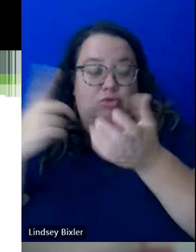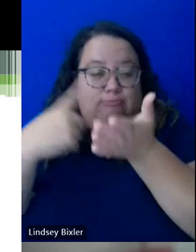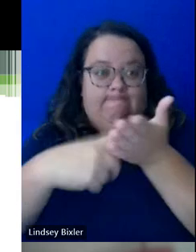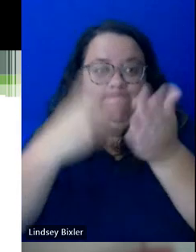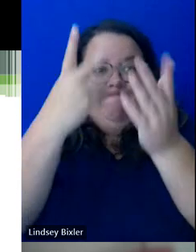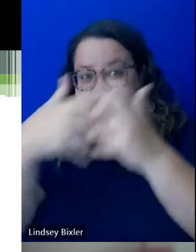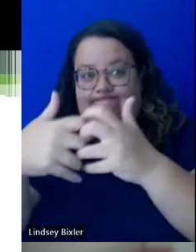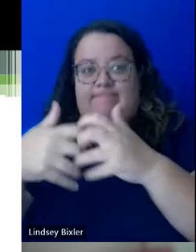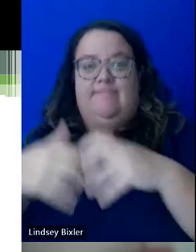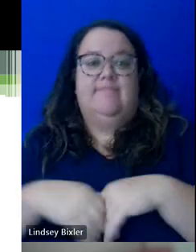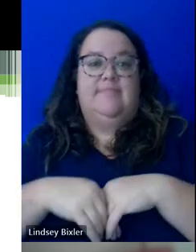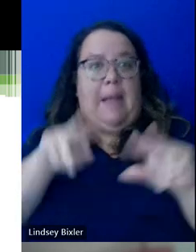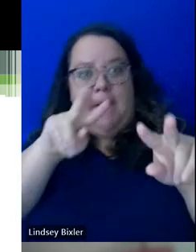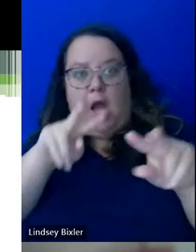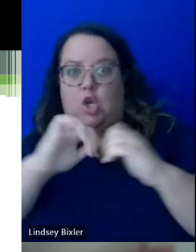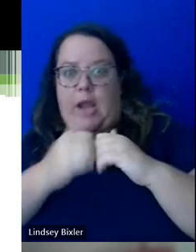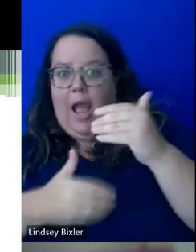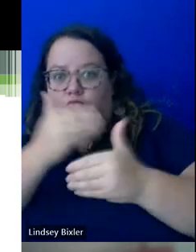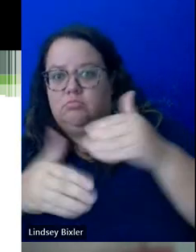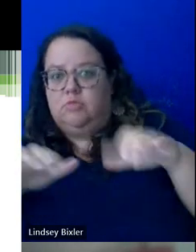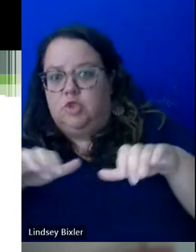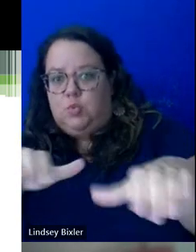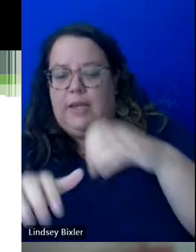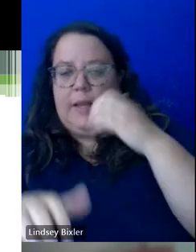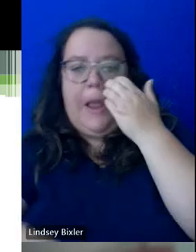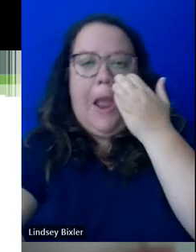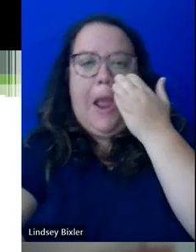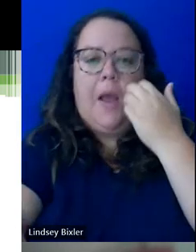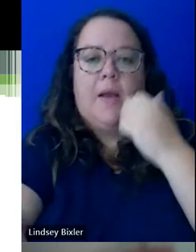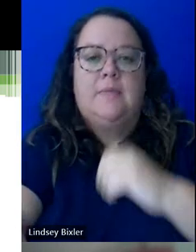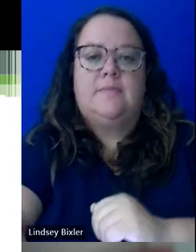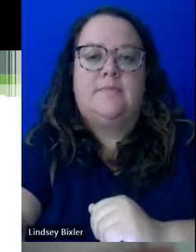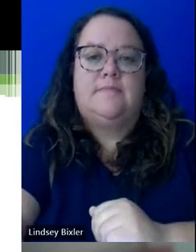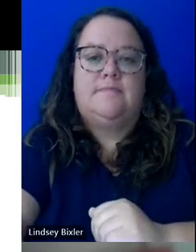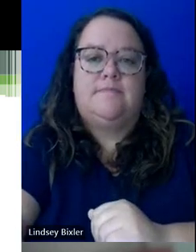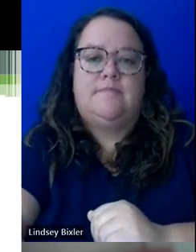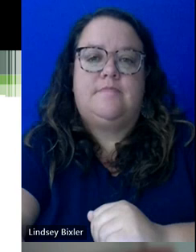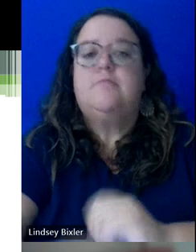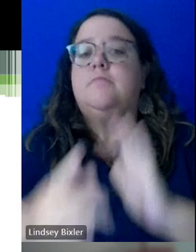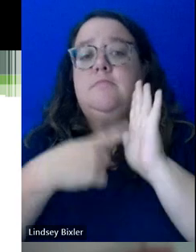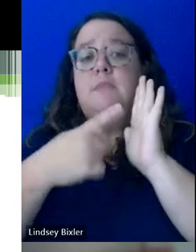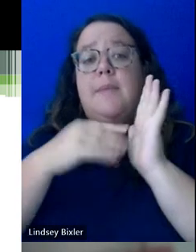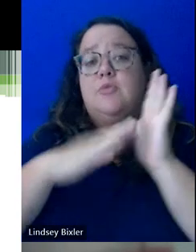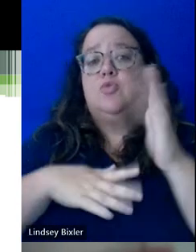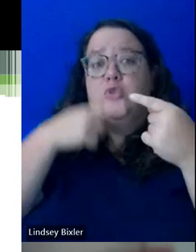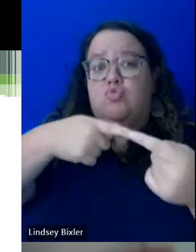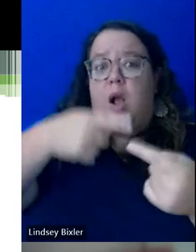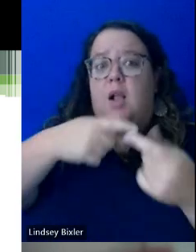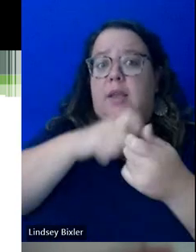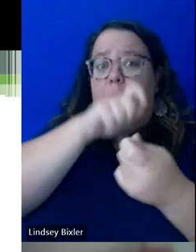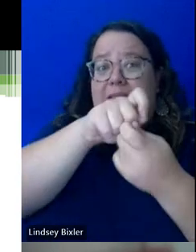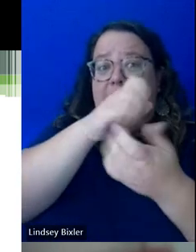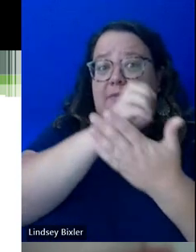is in that course. You know, sometimes students who are struggling in a particular course, and oftentimes this can show up for students with